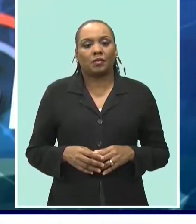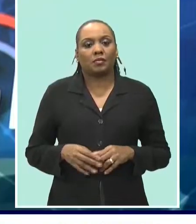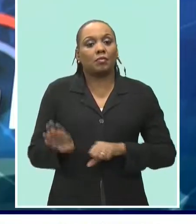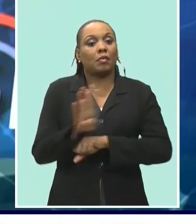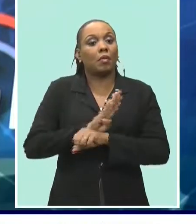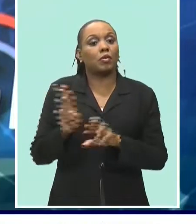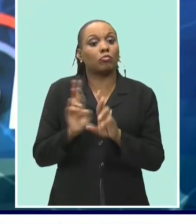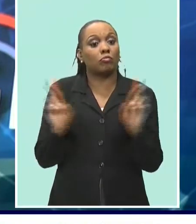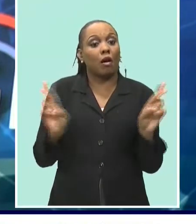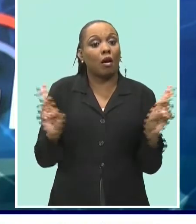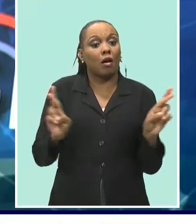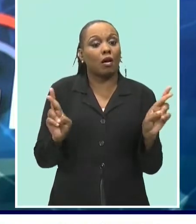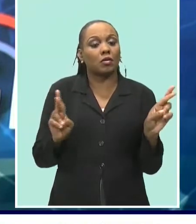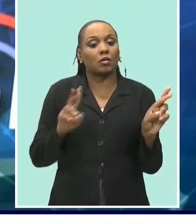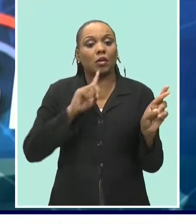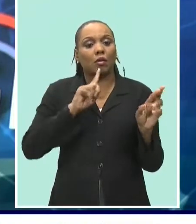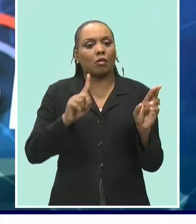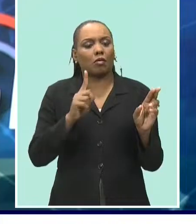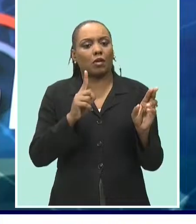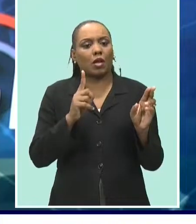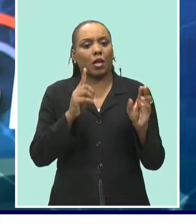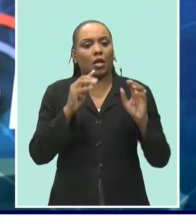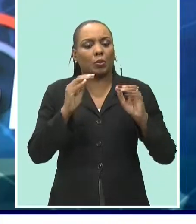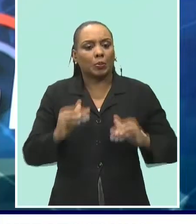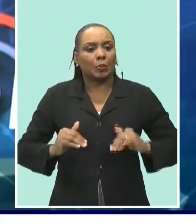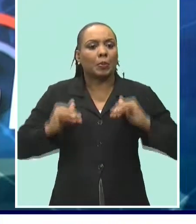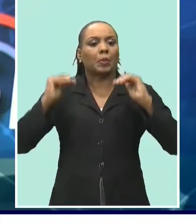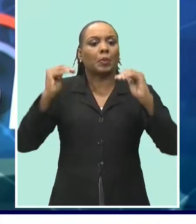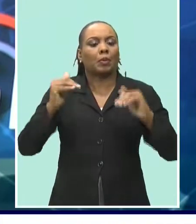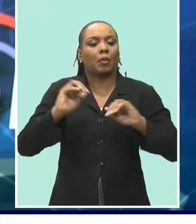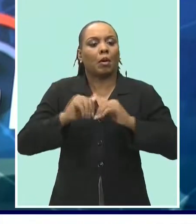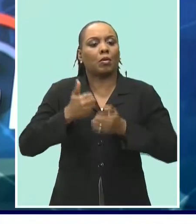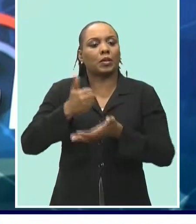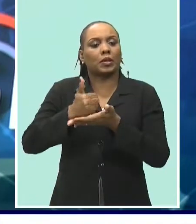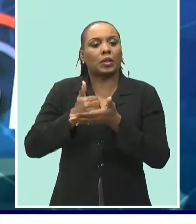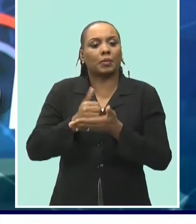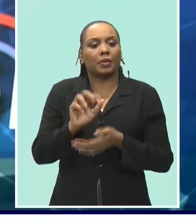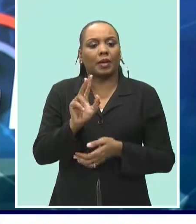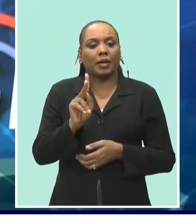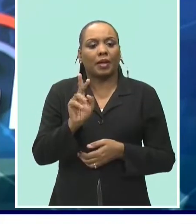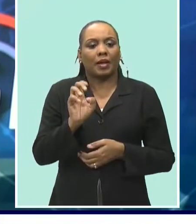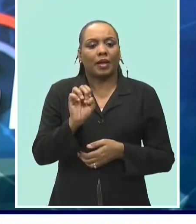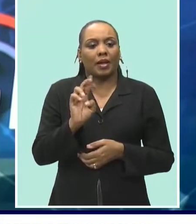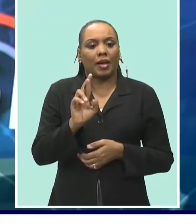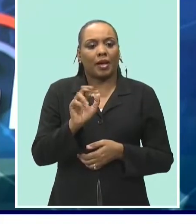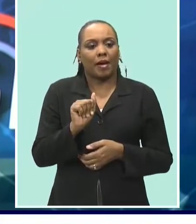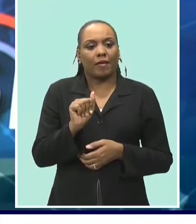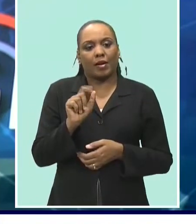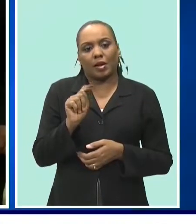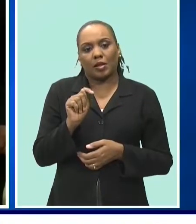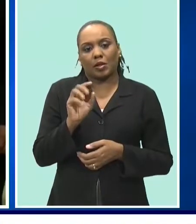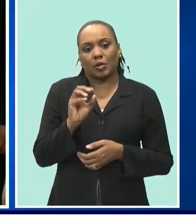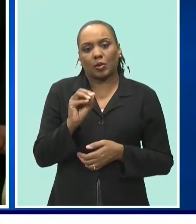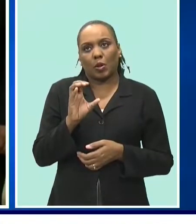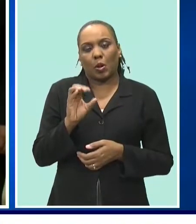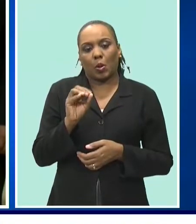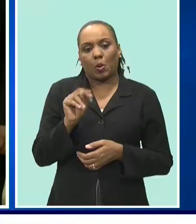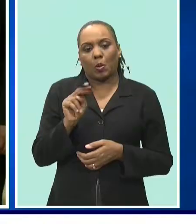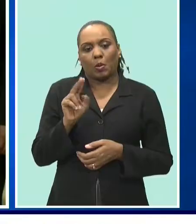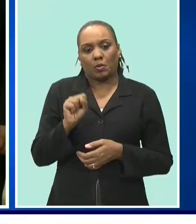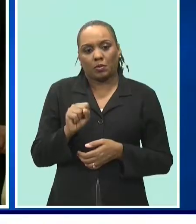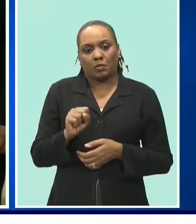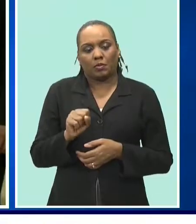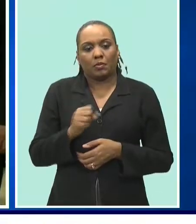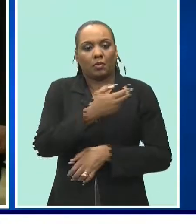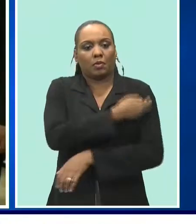barbados is poised to make a significant advance in the treatment of keratoconus now that the queen elizabeth hospital has acquired its